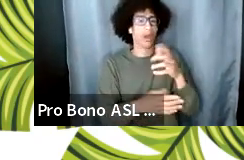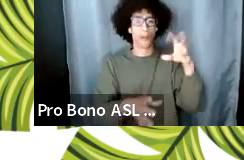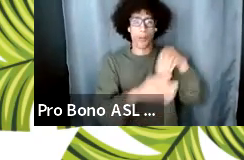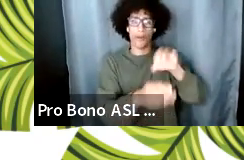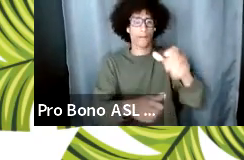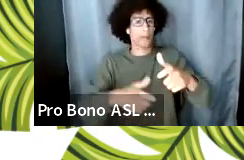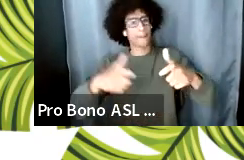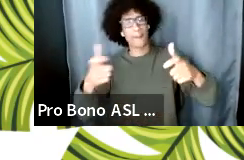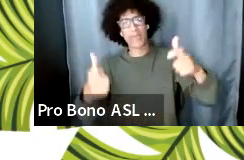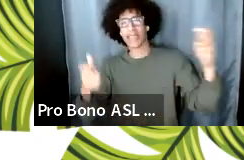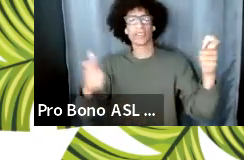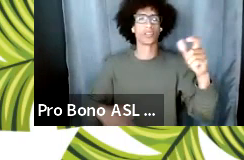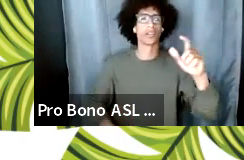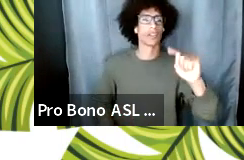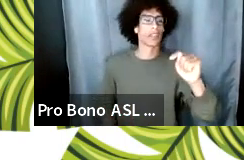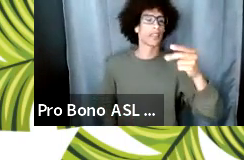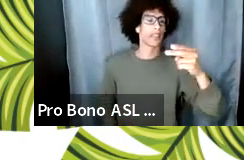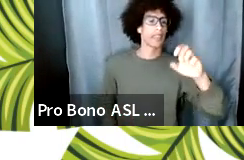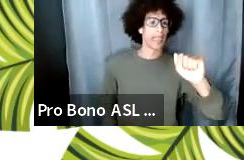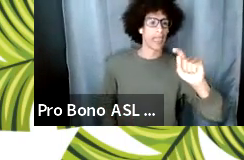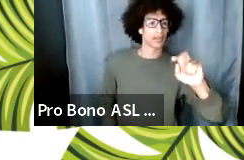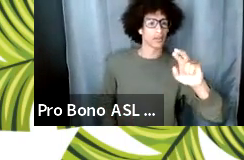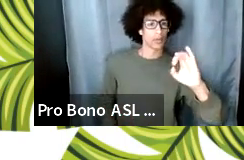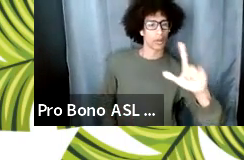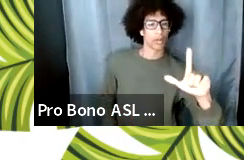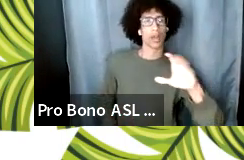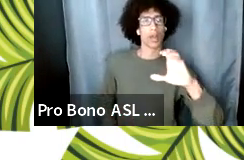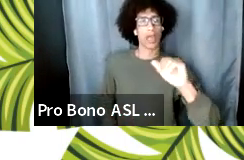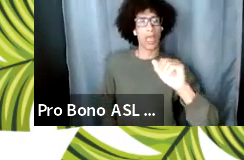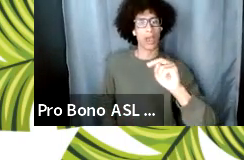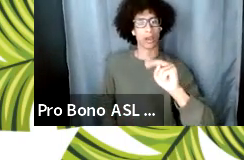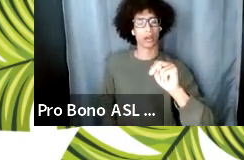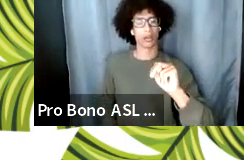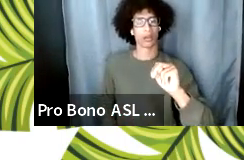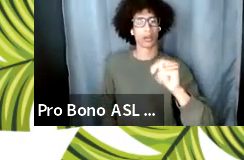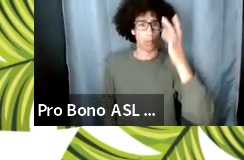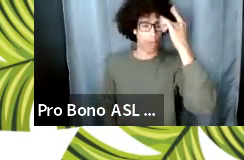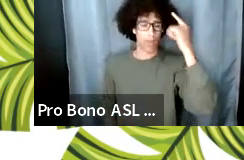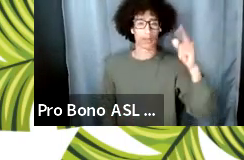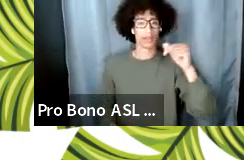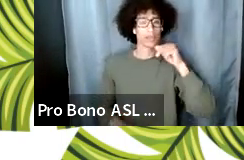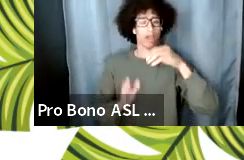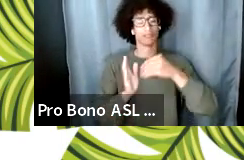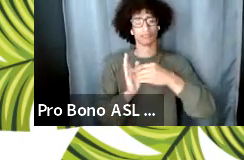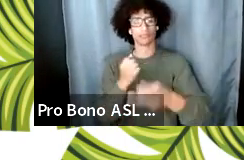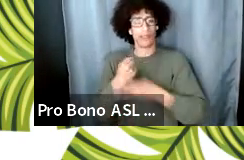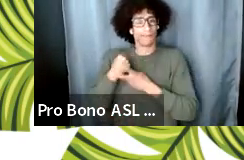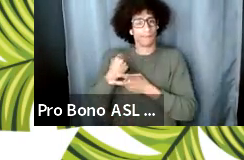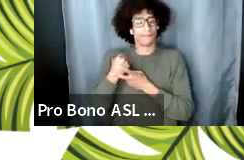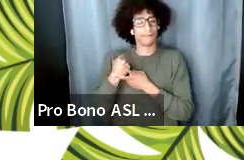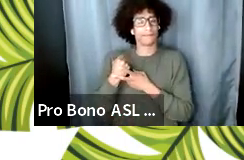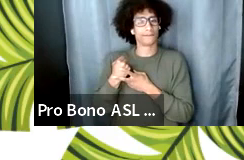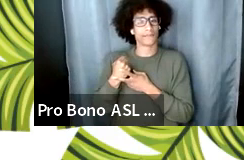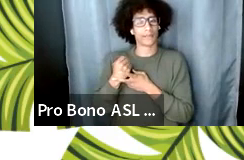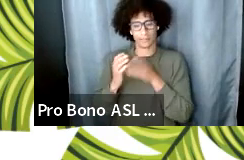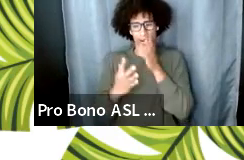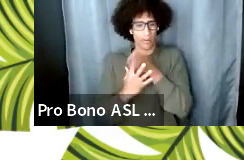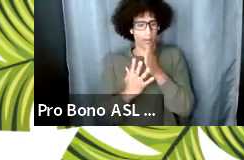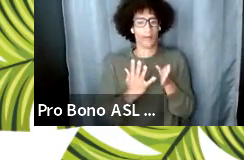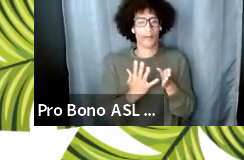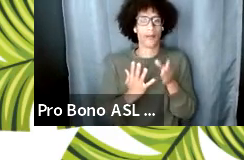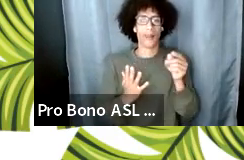our work is not getting reviewed by critics and it's not getting archived by the major platforms that publicize